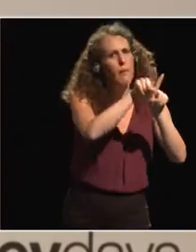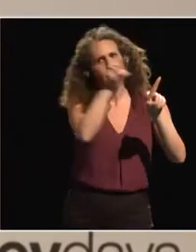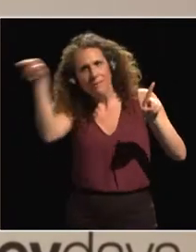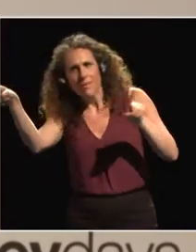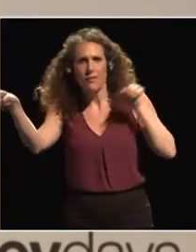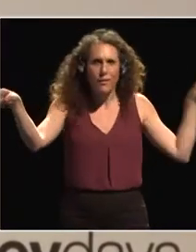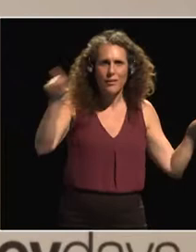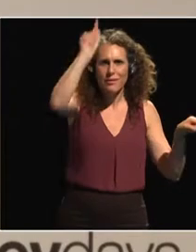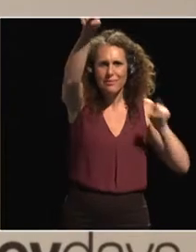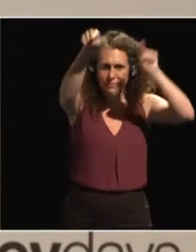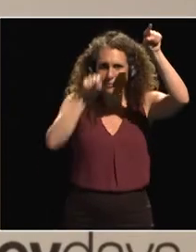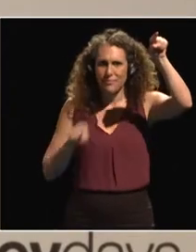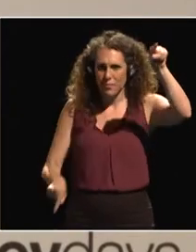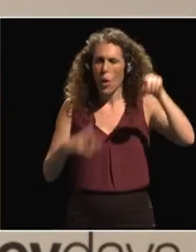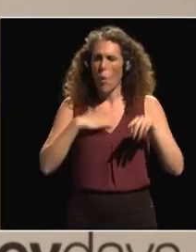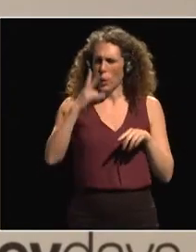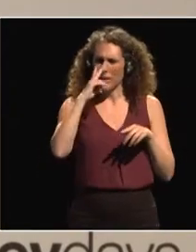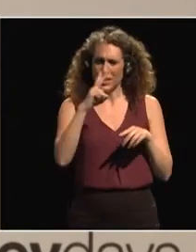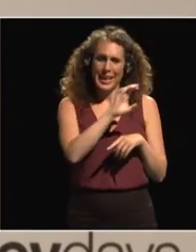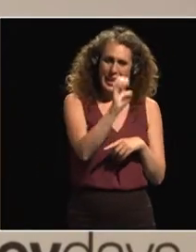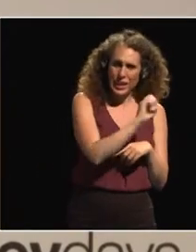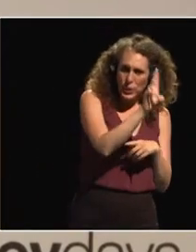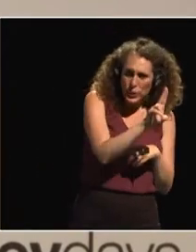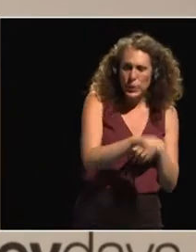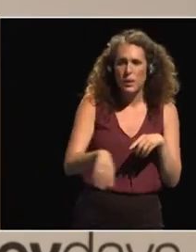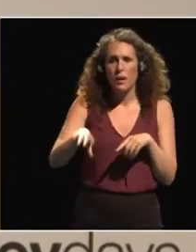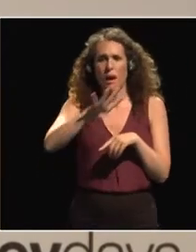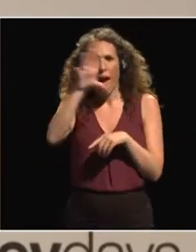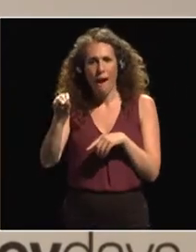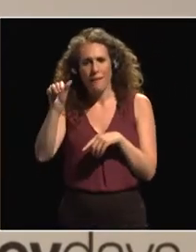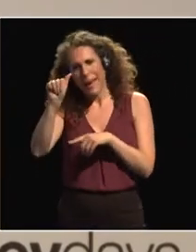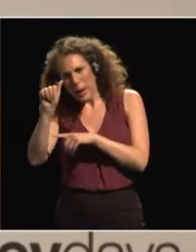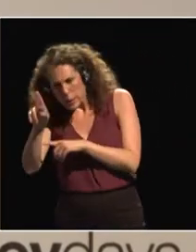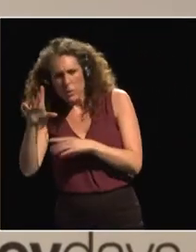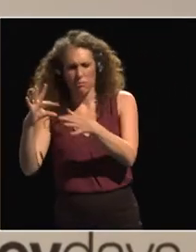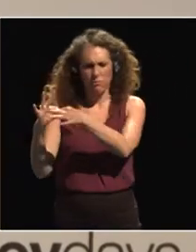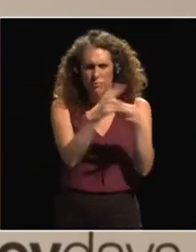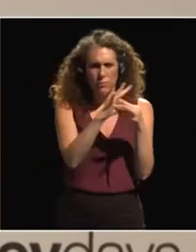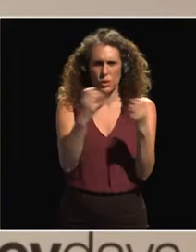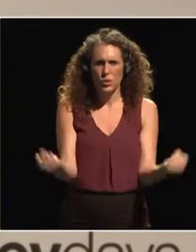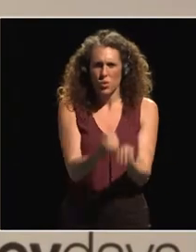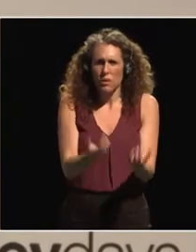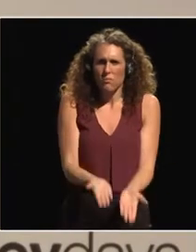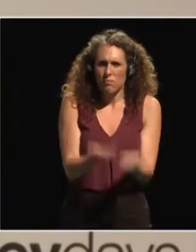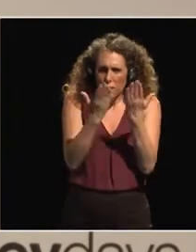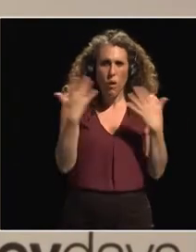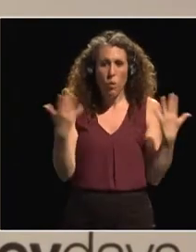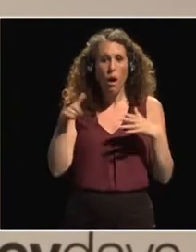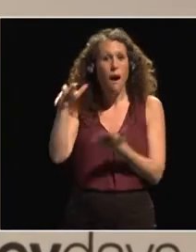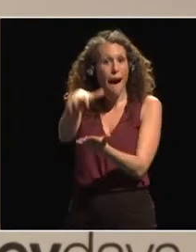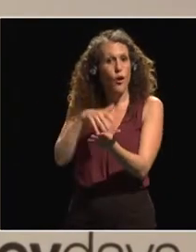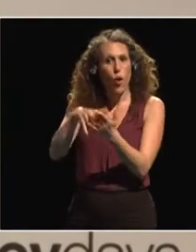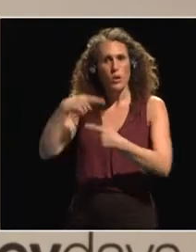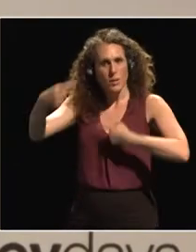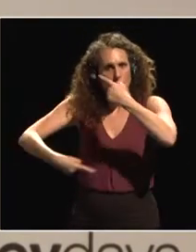between the African Union and the European Union in order to increase investments in areas such as sustainable agriculture,